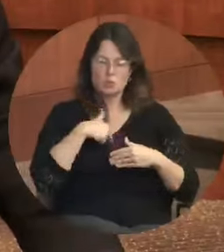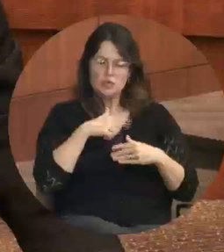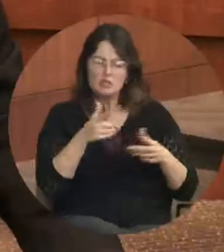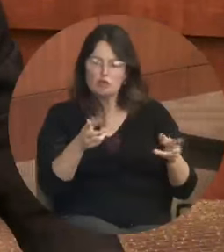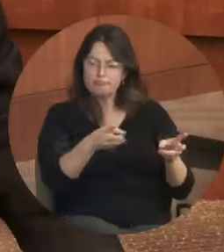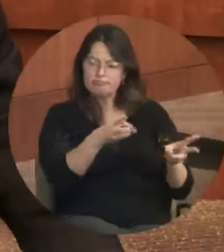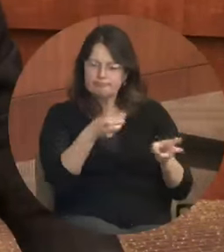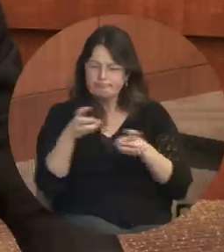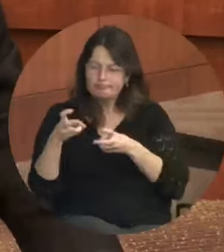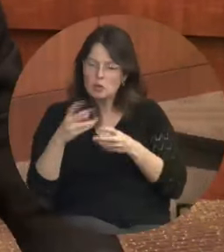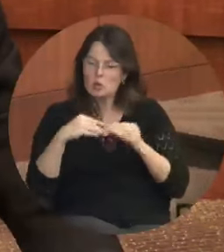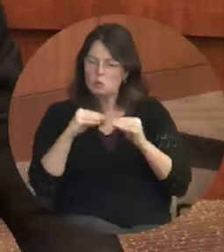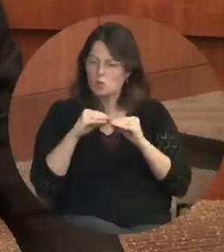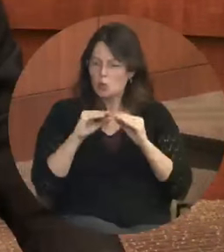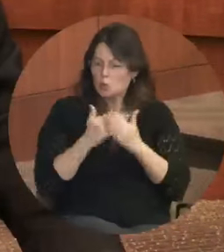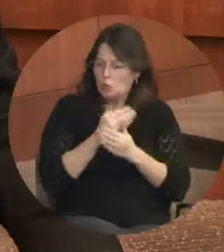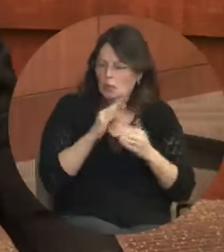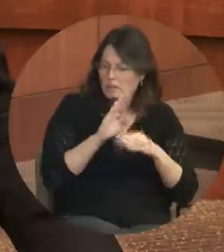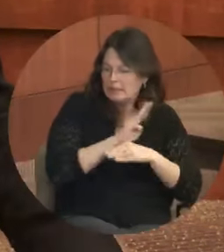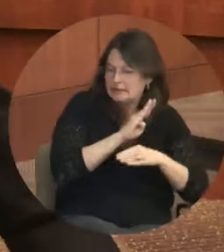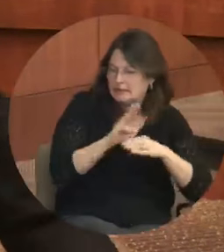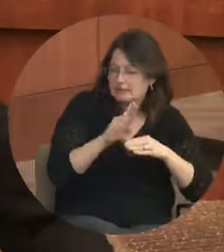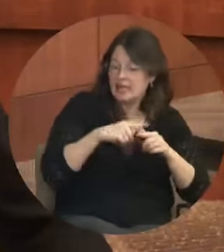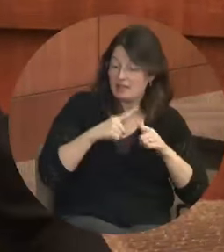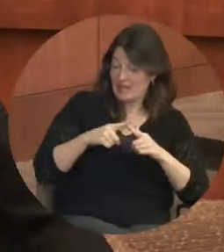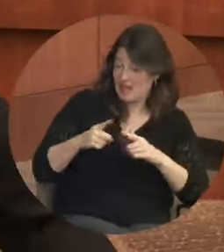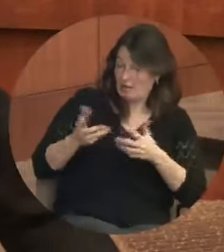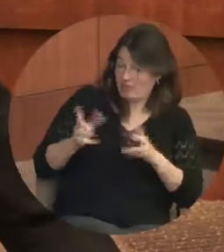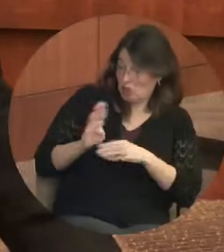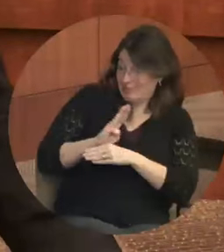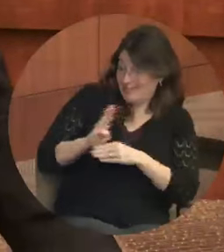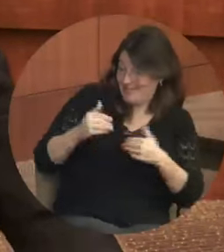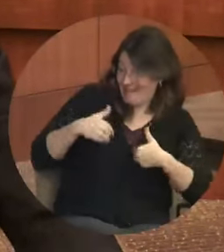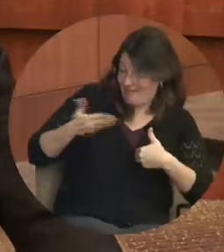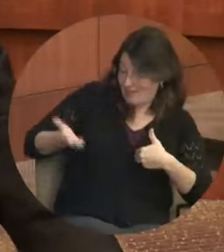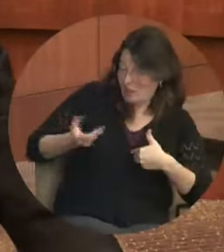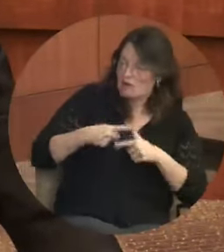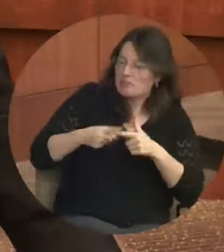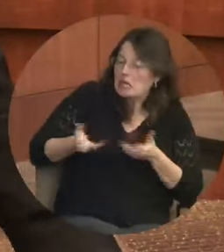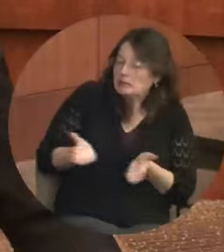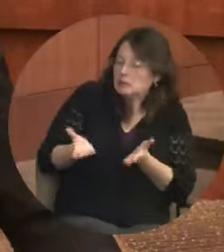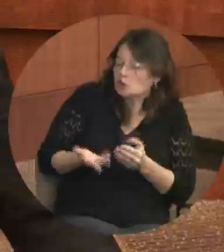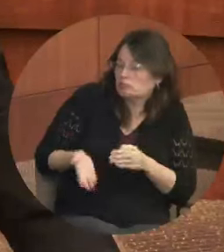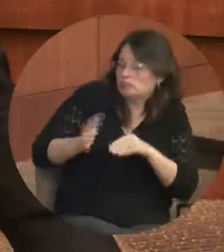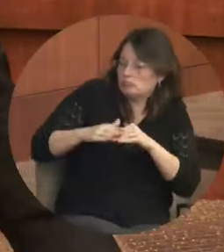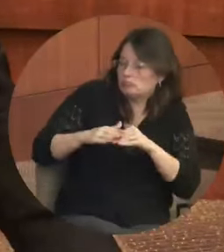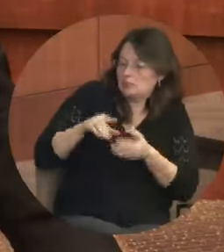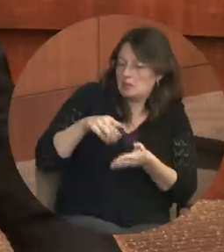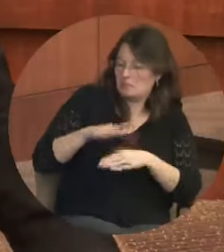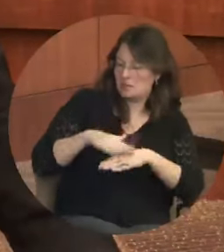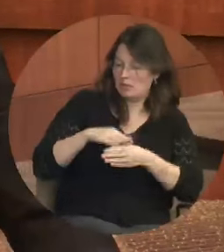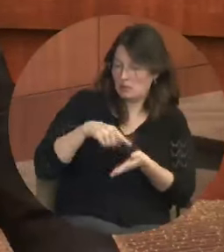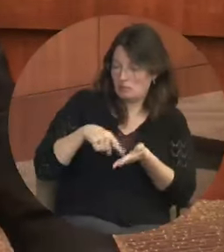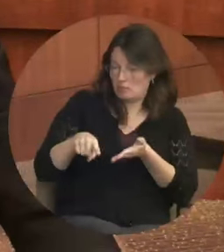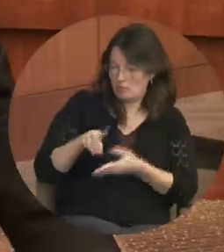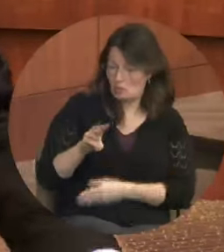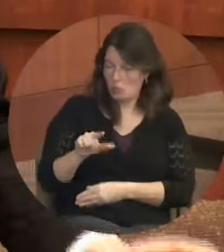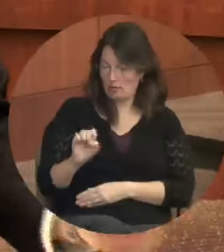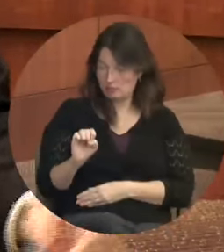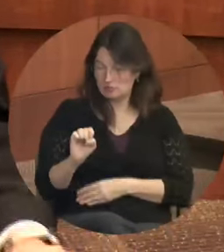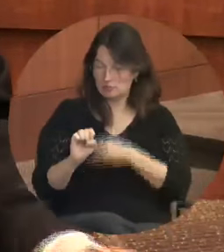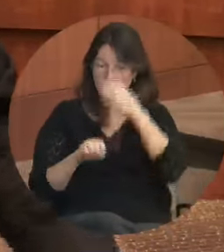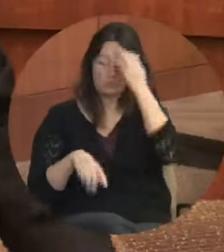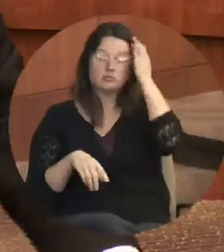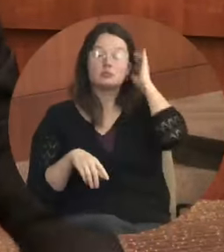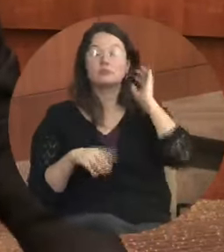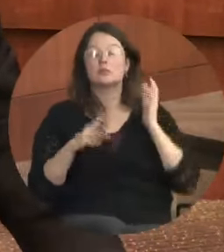living wage. The median wage gap between white and minority households in Columbia is increasing. We want to